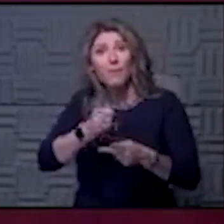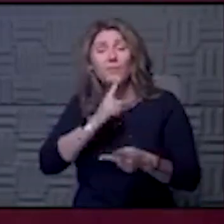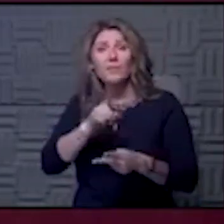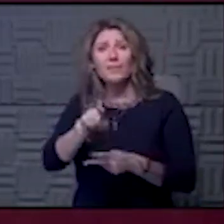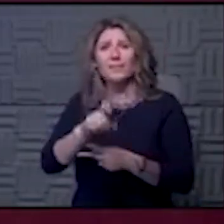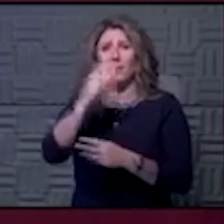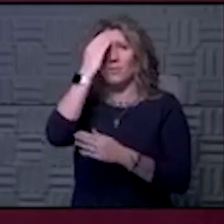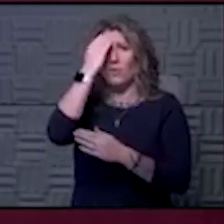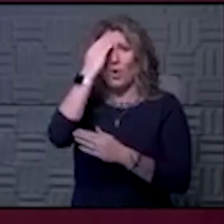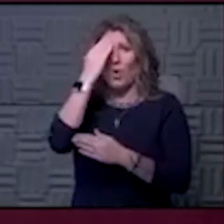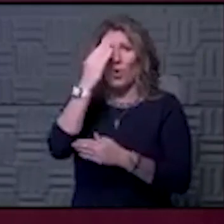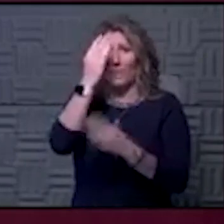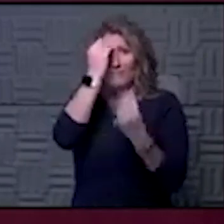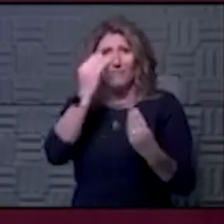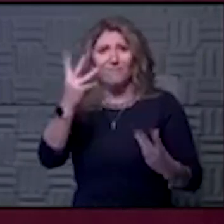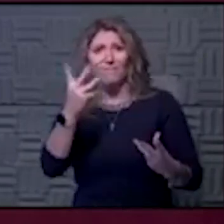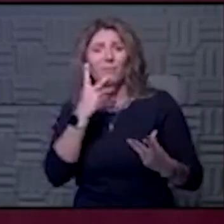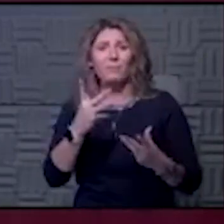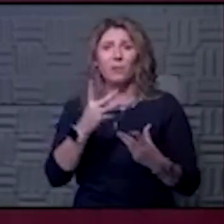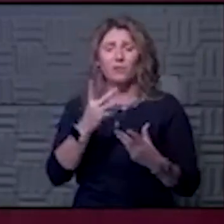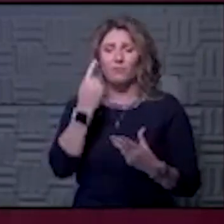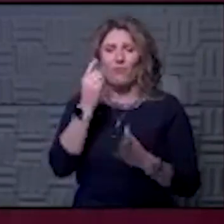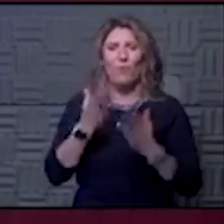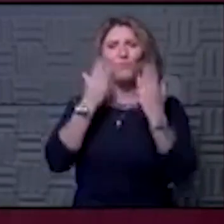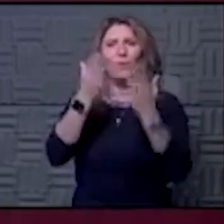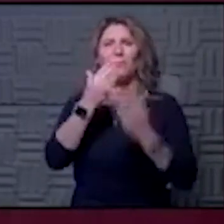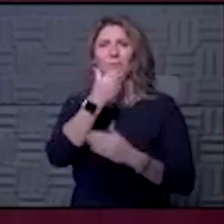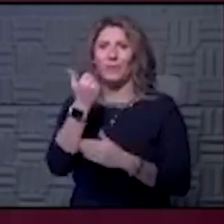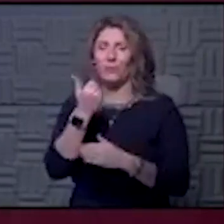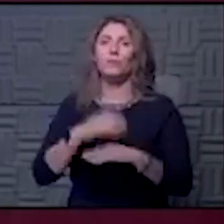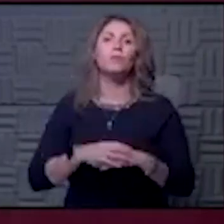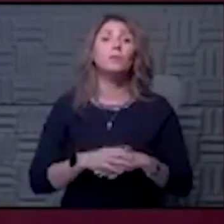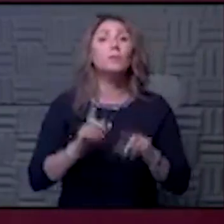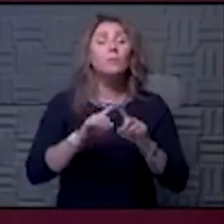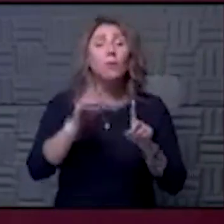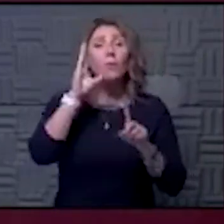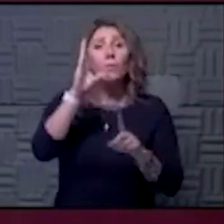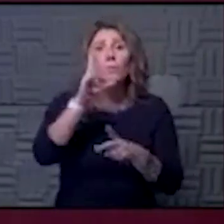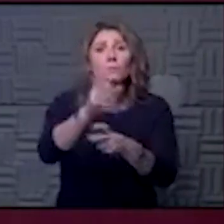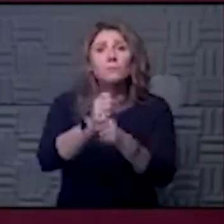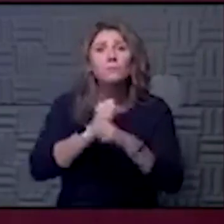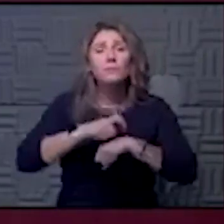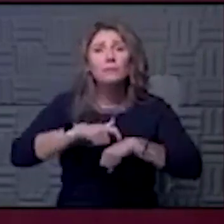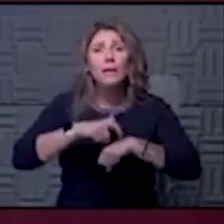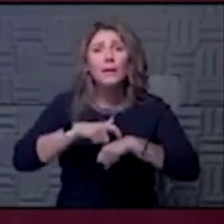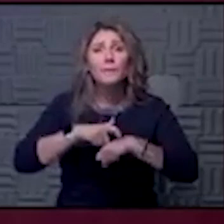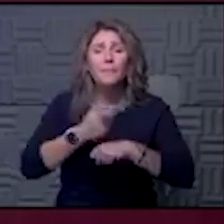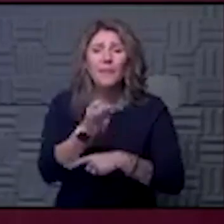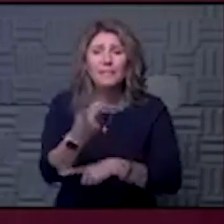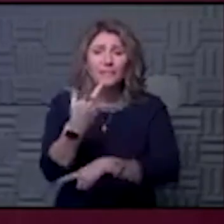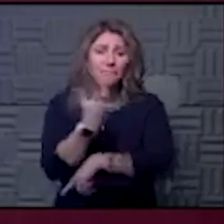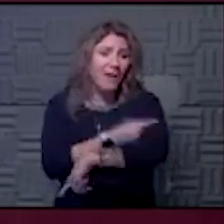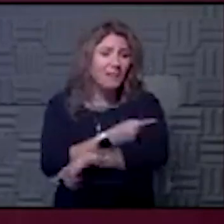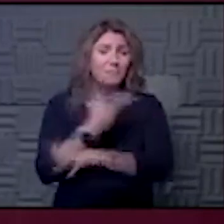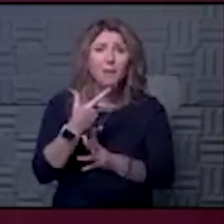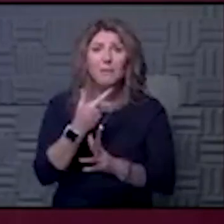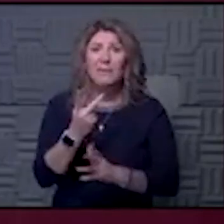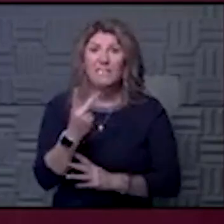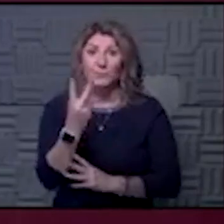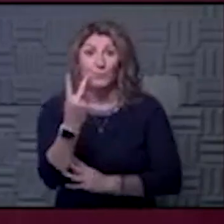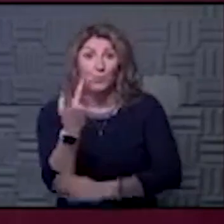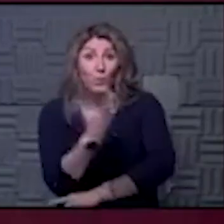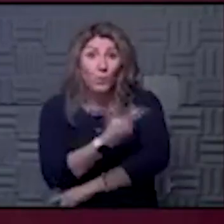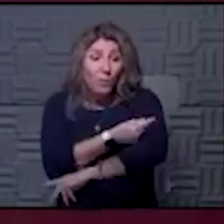the data to make these recommendations in a better way. But it will take time. Some vaccines actually need two injections at least.